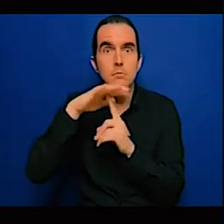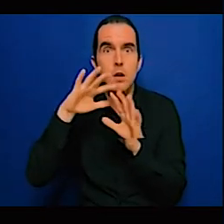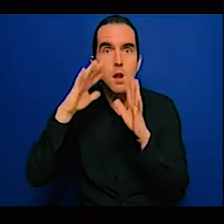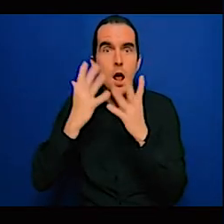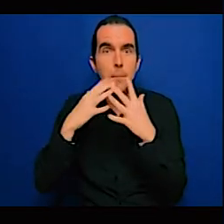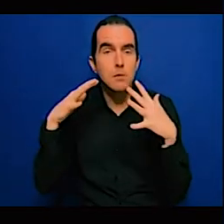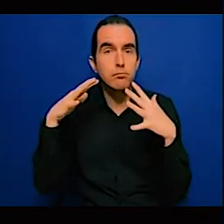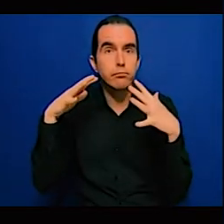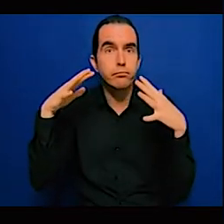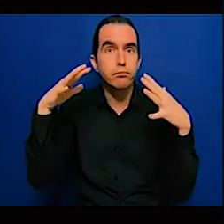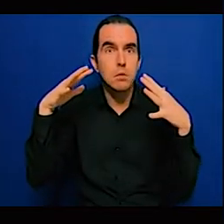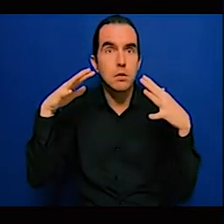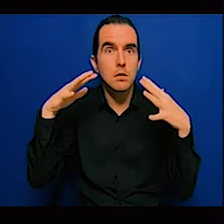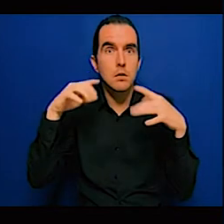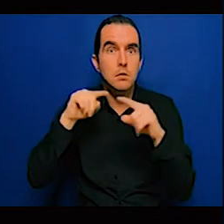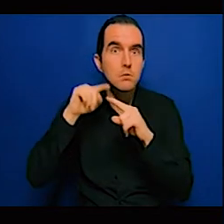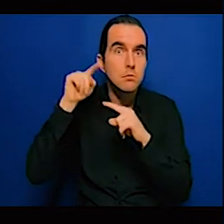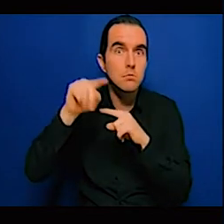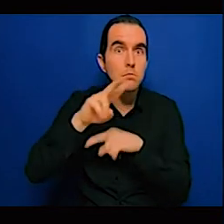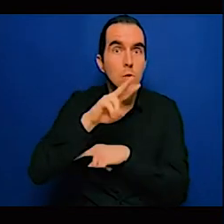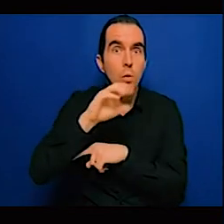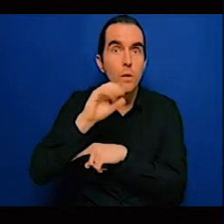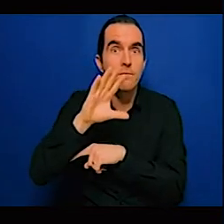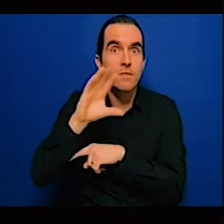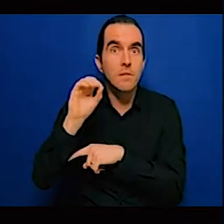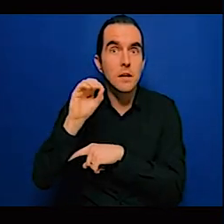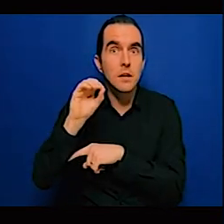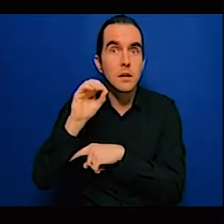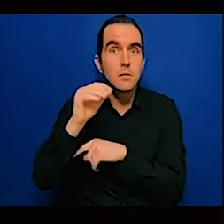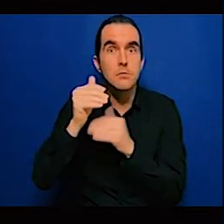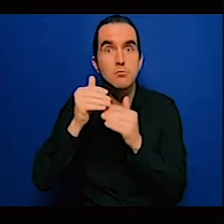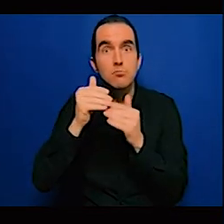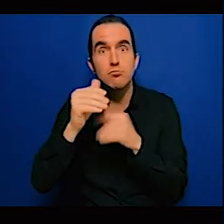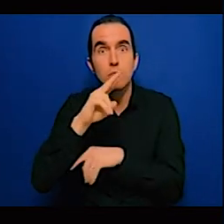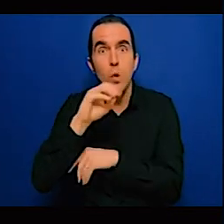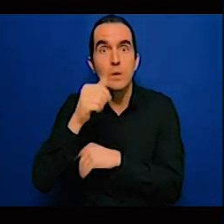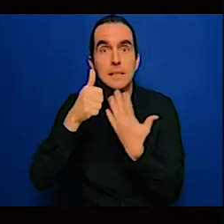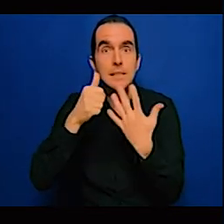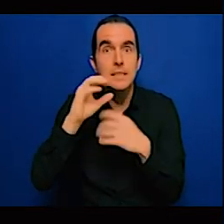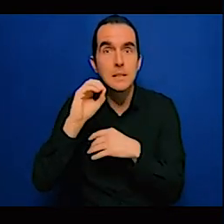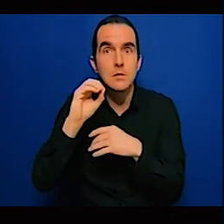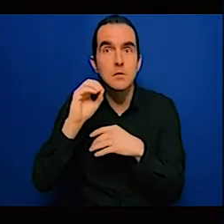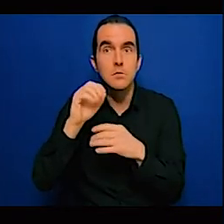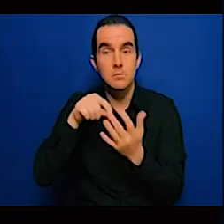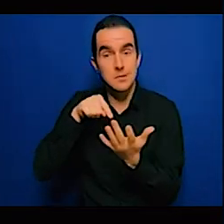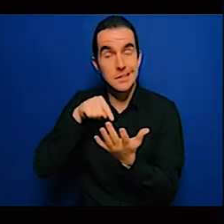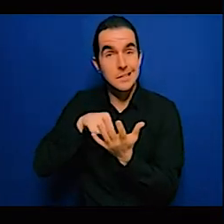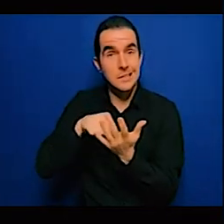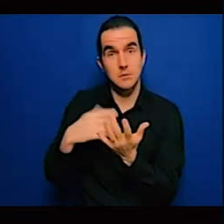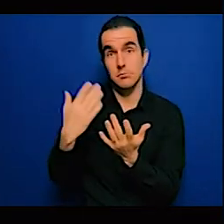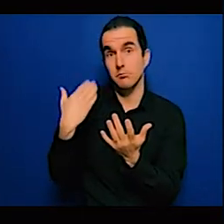original goal of 2050-2060 might actually, this might actually be exceeded in 2030.